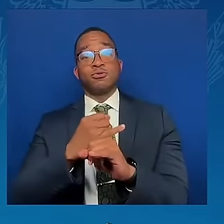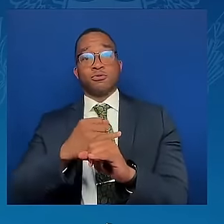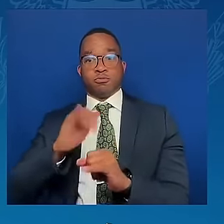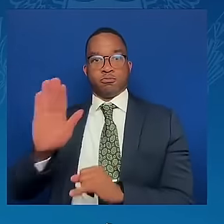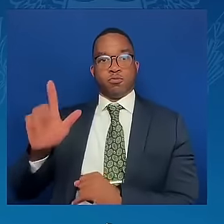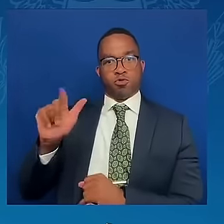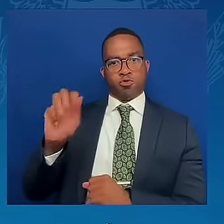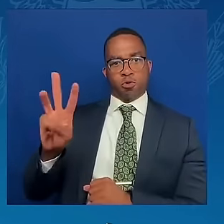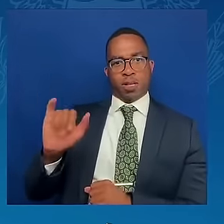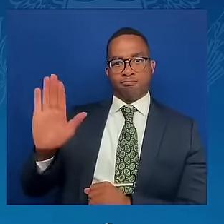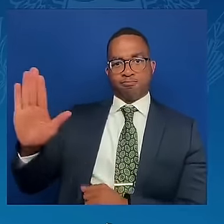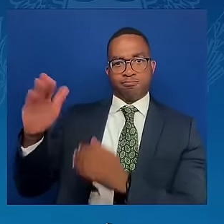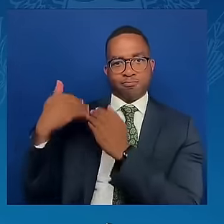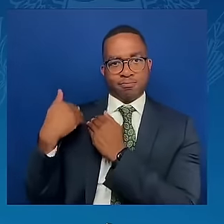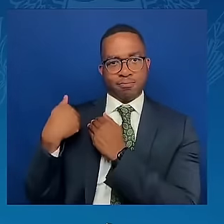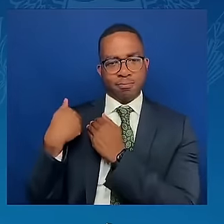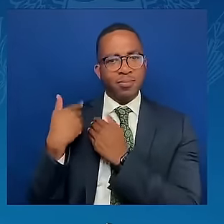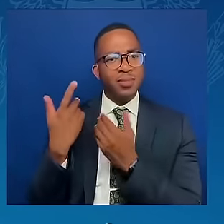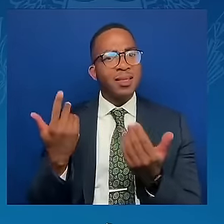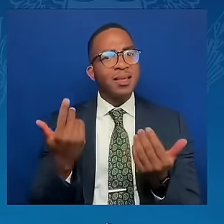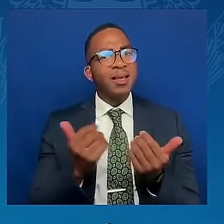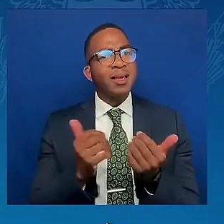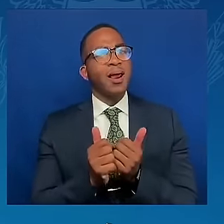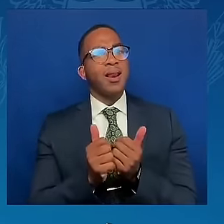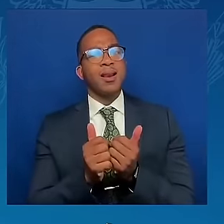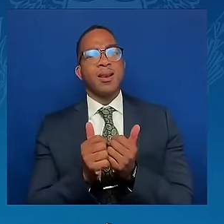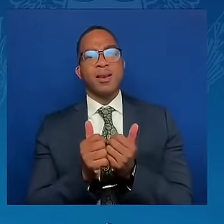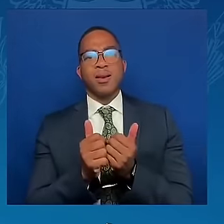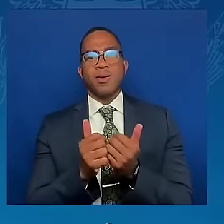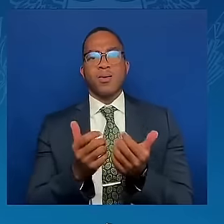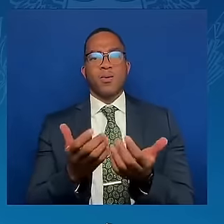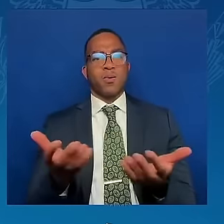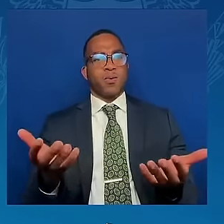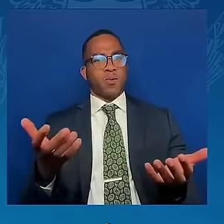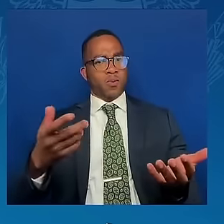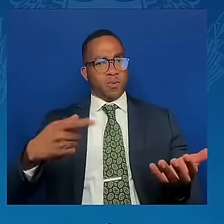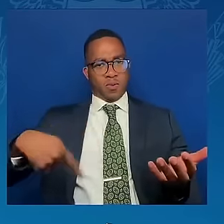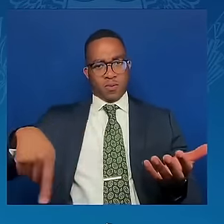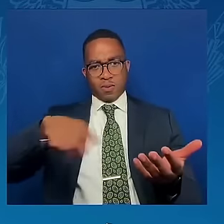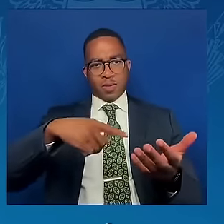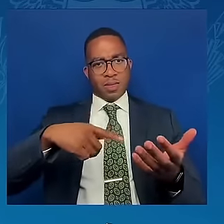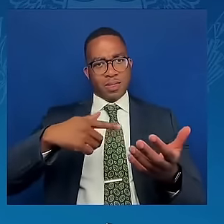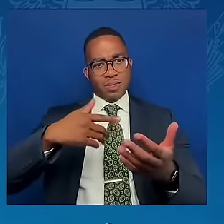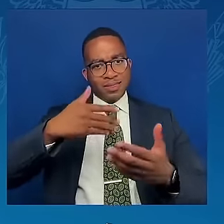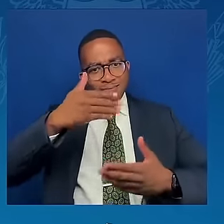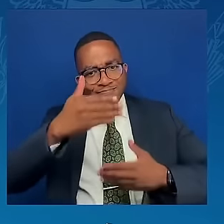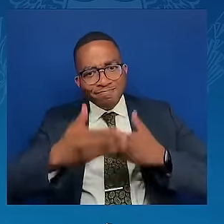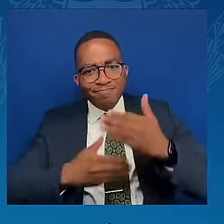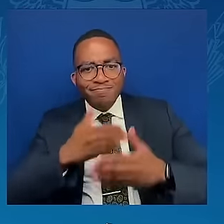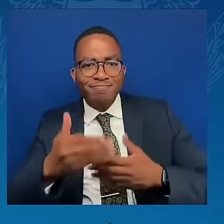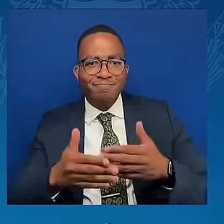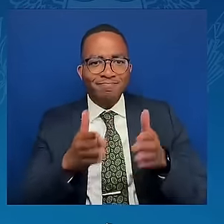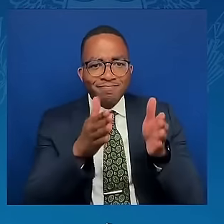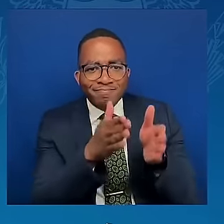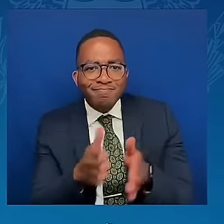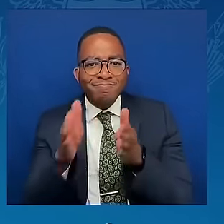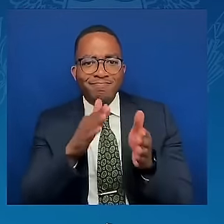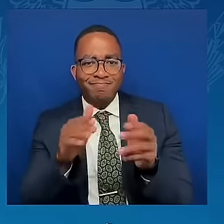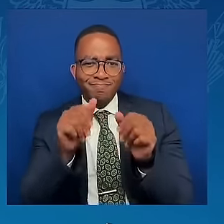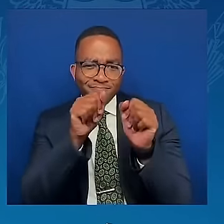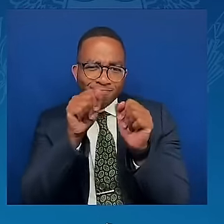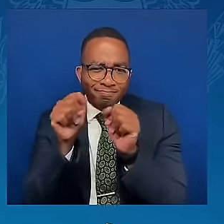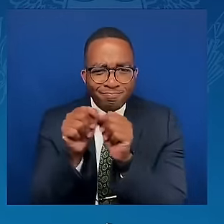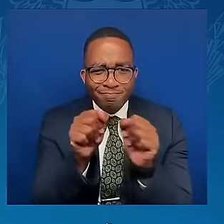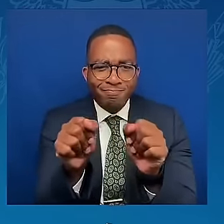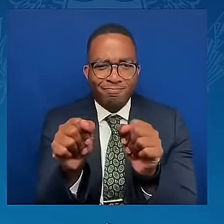steps towards such a framework. And we want to discuss how and under what